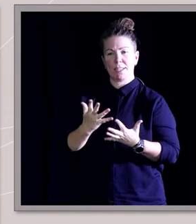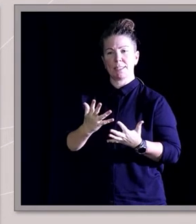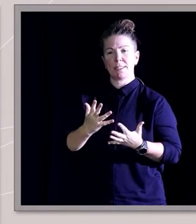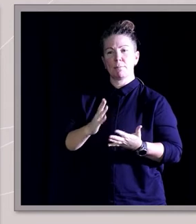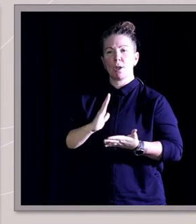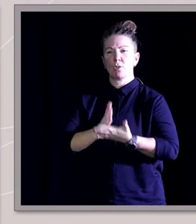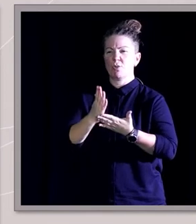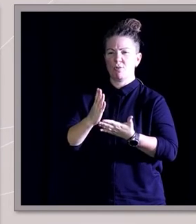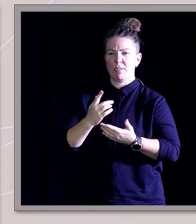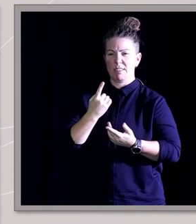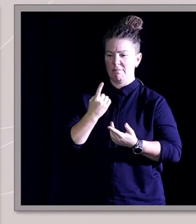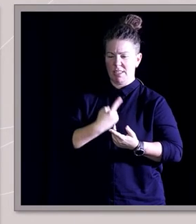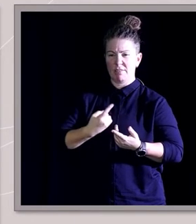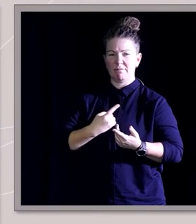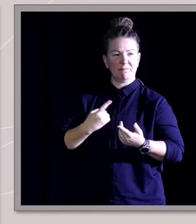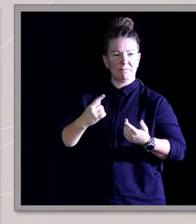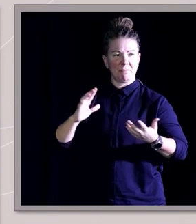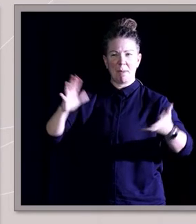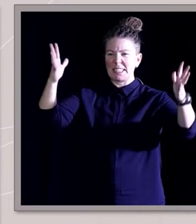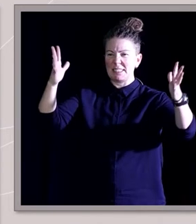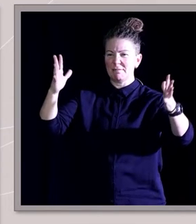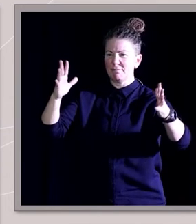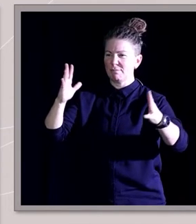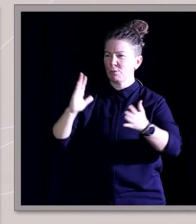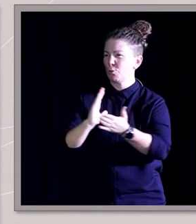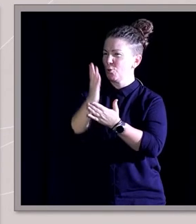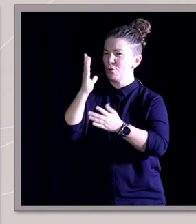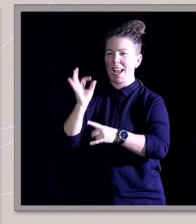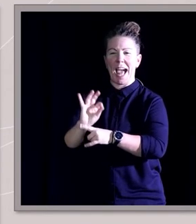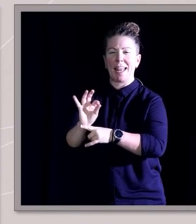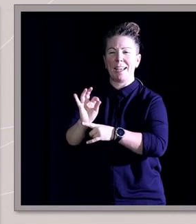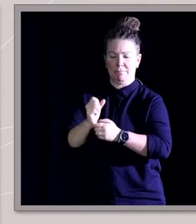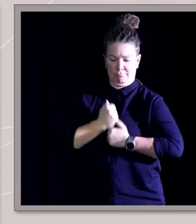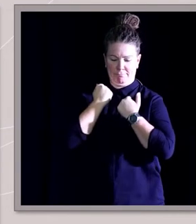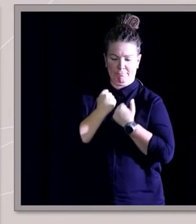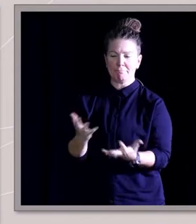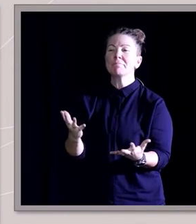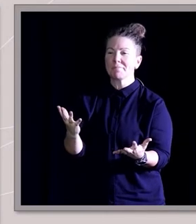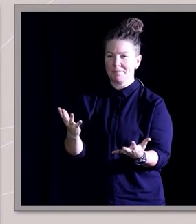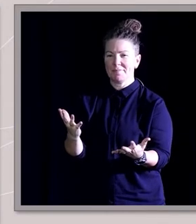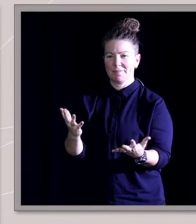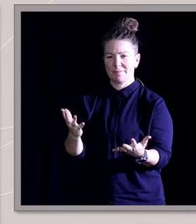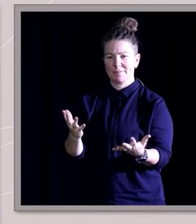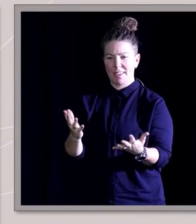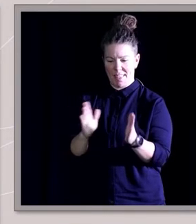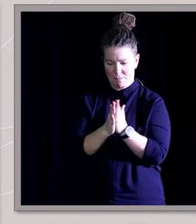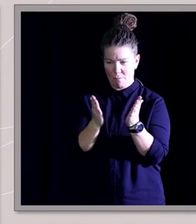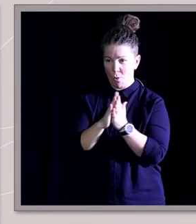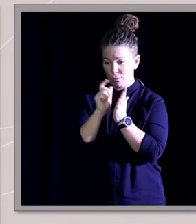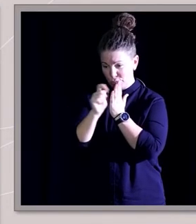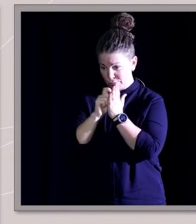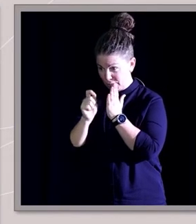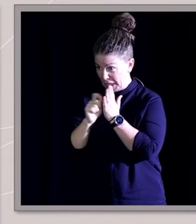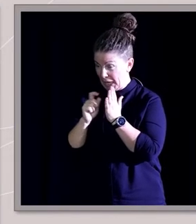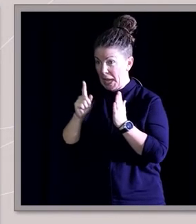messy, silly colour. And then finally, to be able to actually share my story in a book and for people to